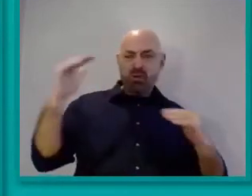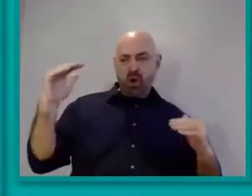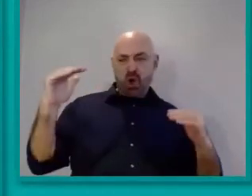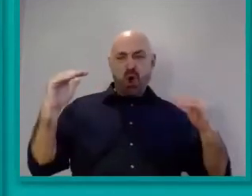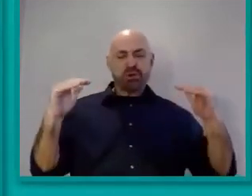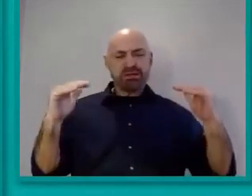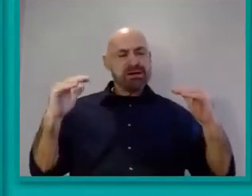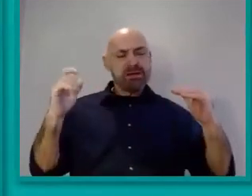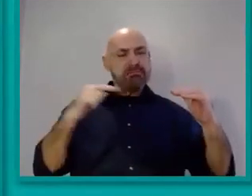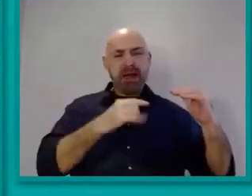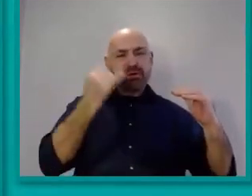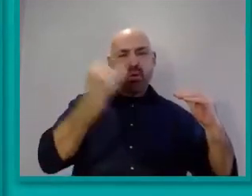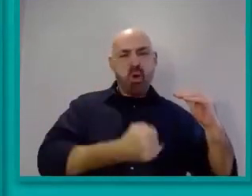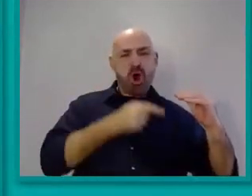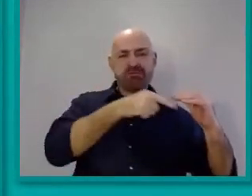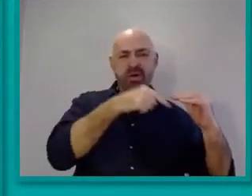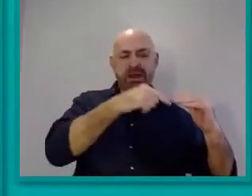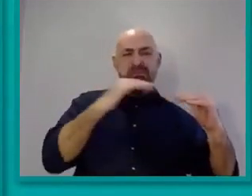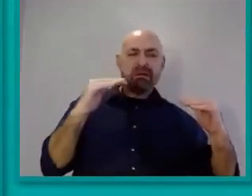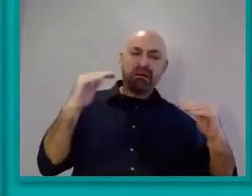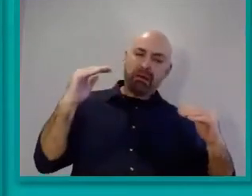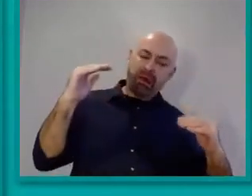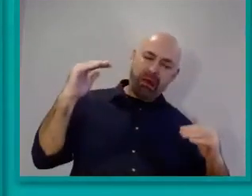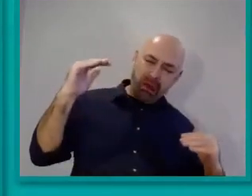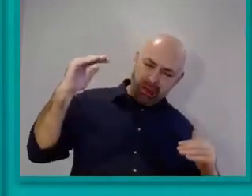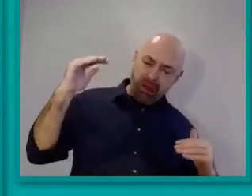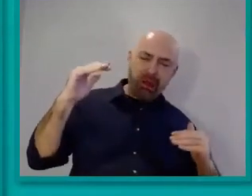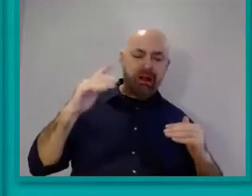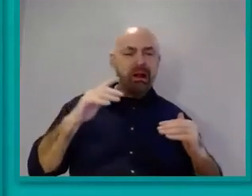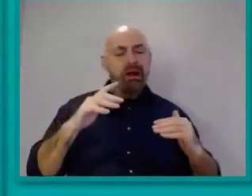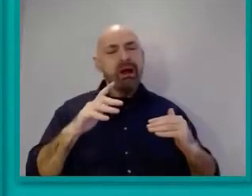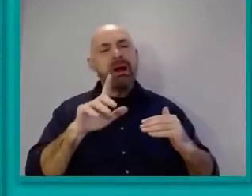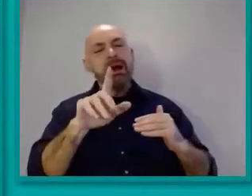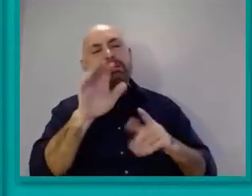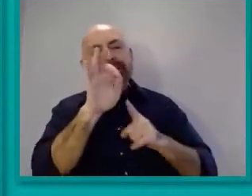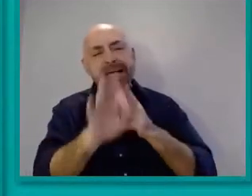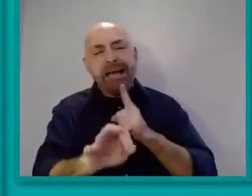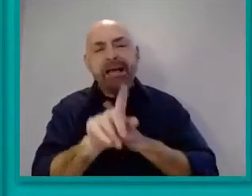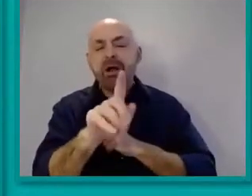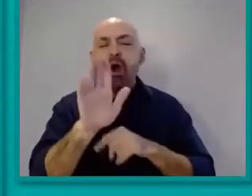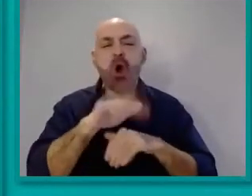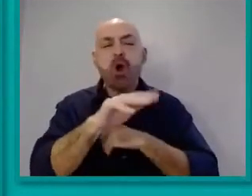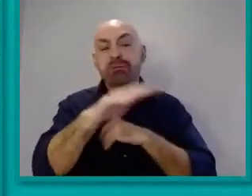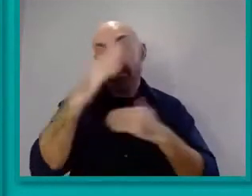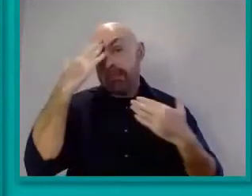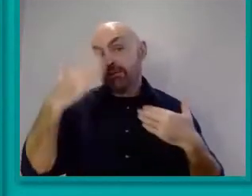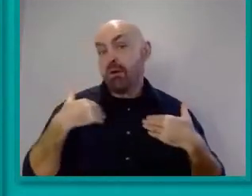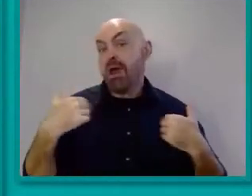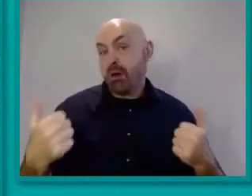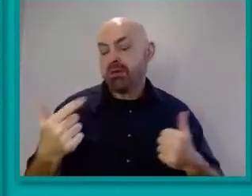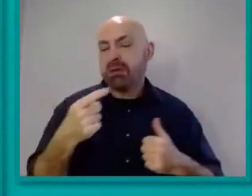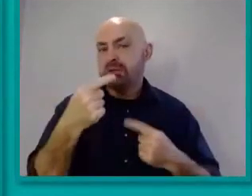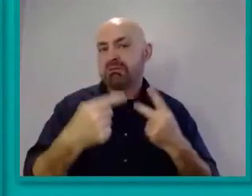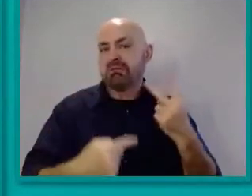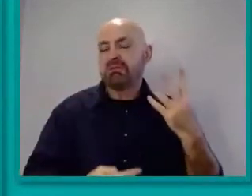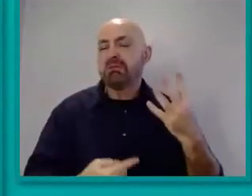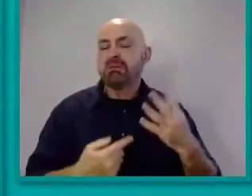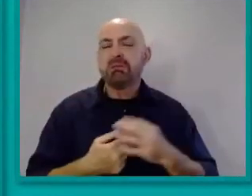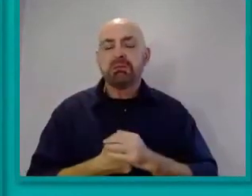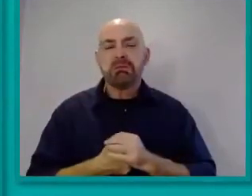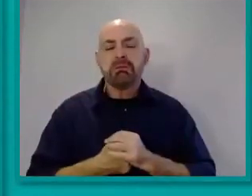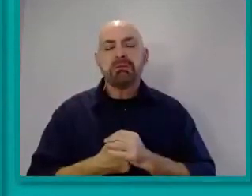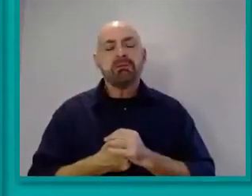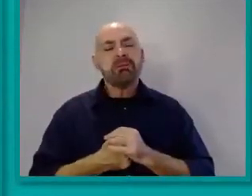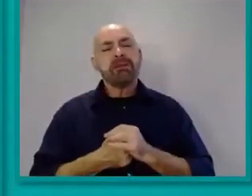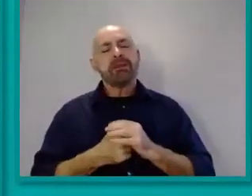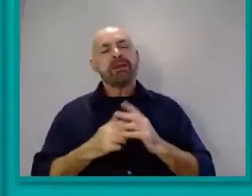people's existing illnesses and conditions, particularly in relation to mental health conditions. With this backdrop to